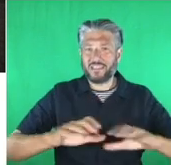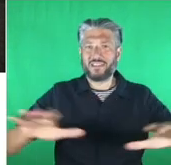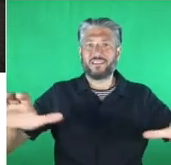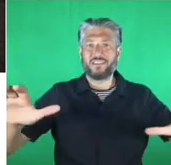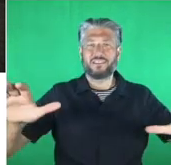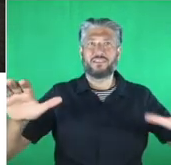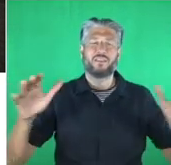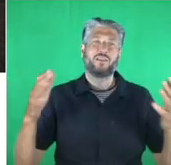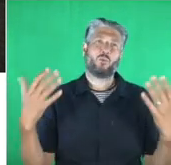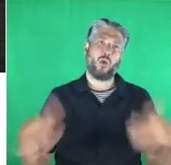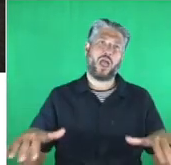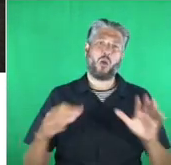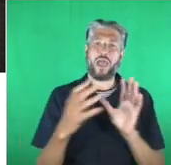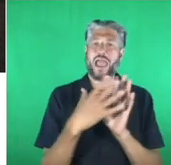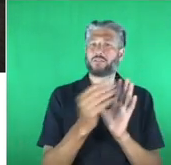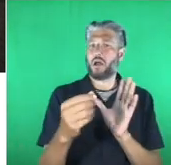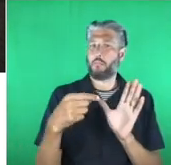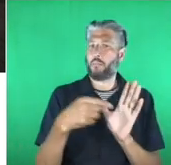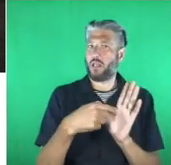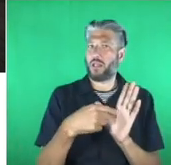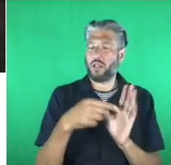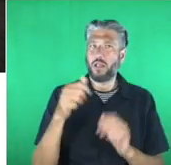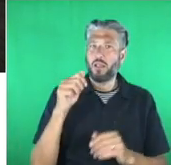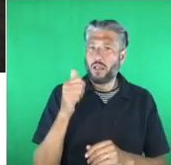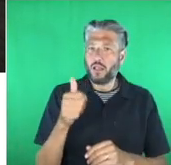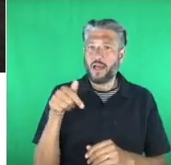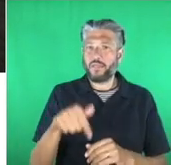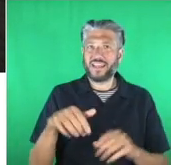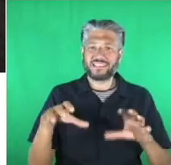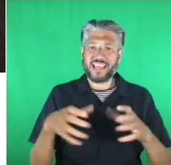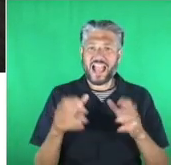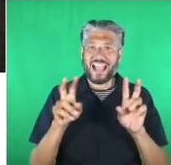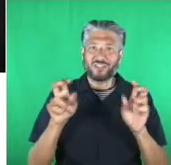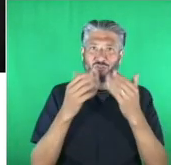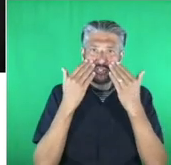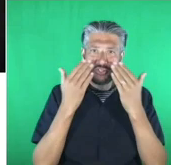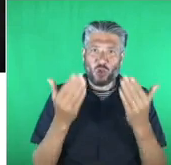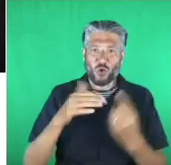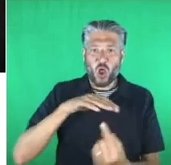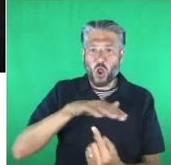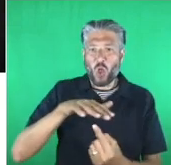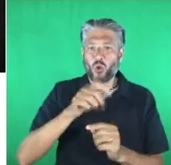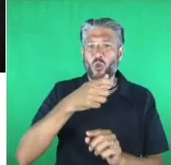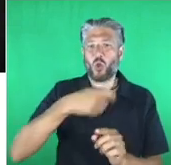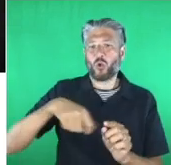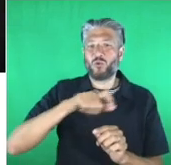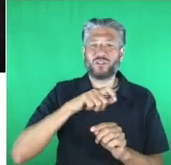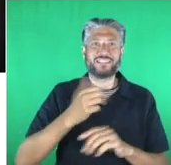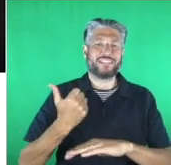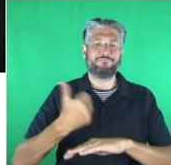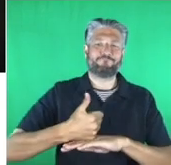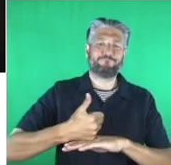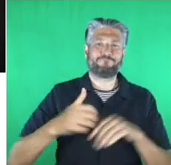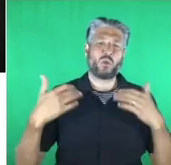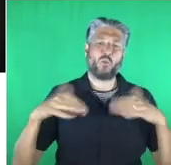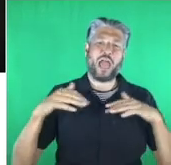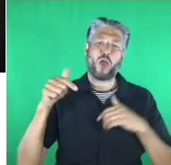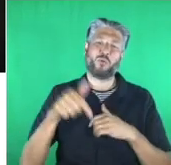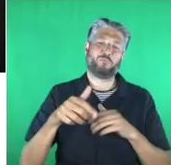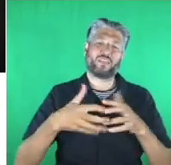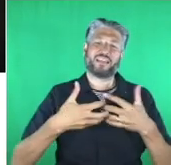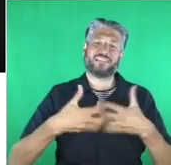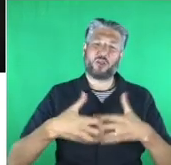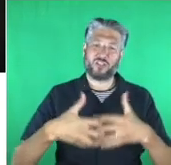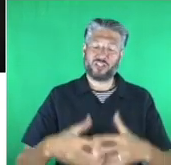creativity that this category um reveals within a local community setting funnily enough my very first tv show about technology